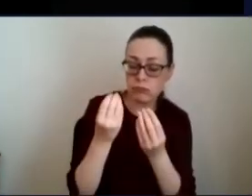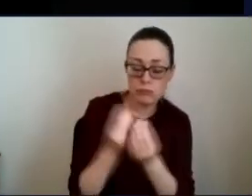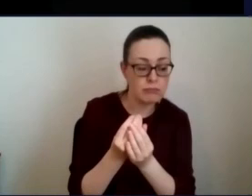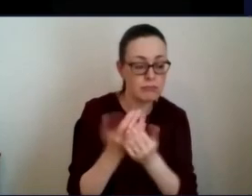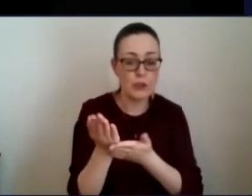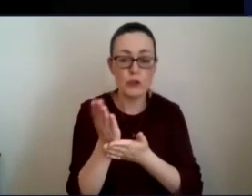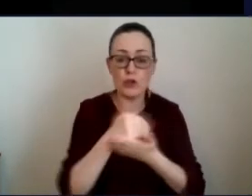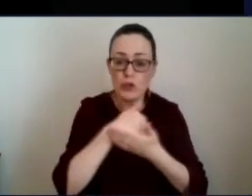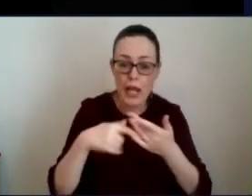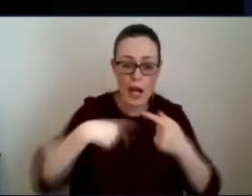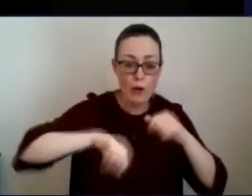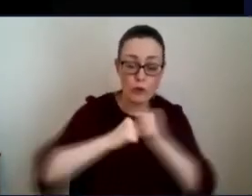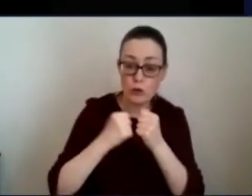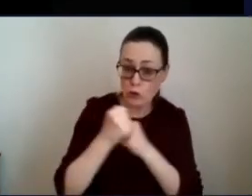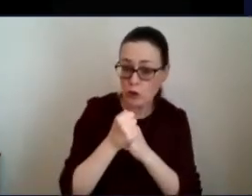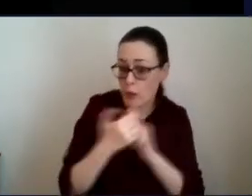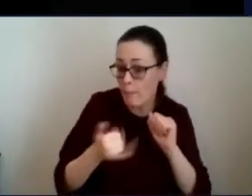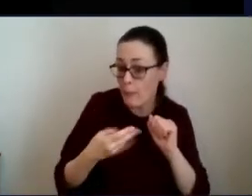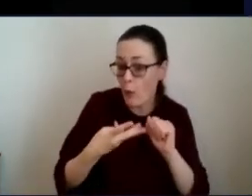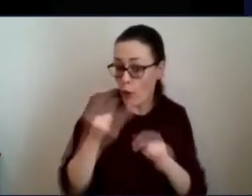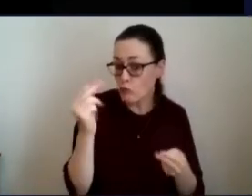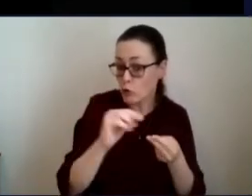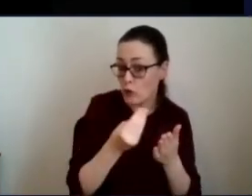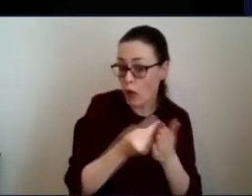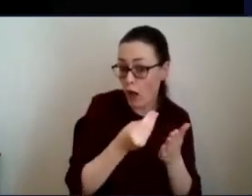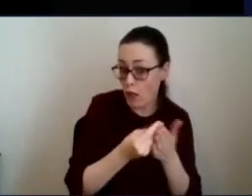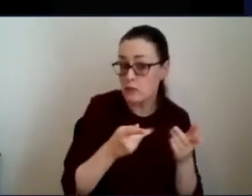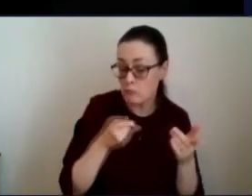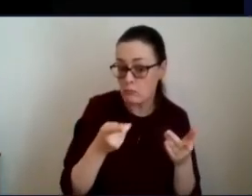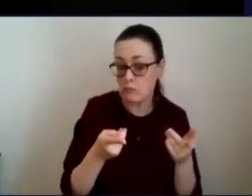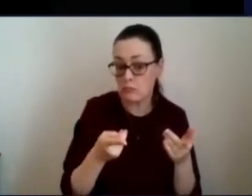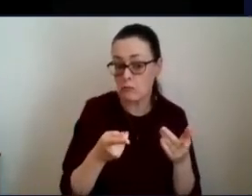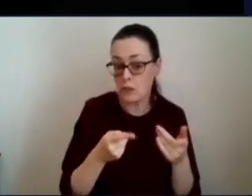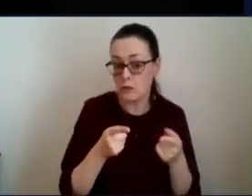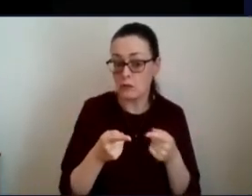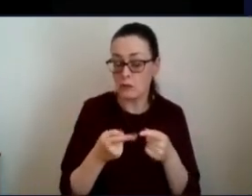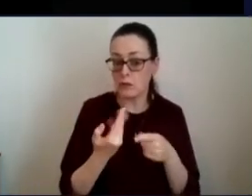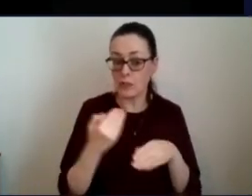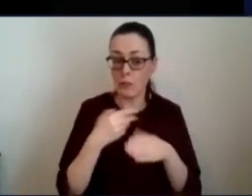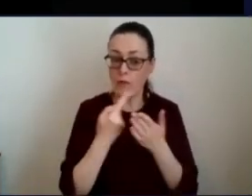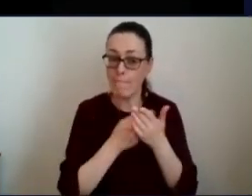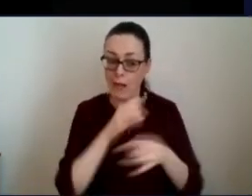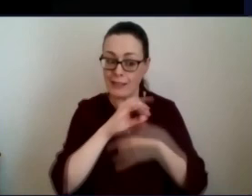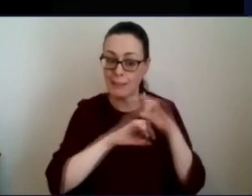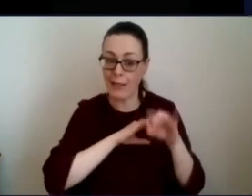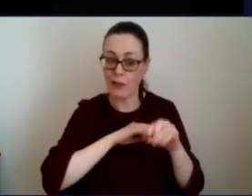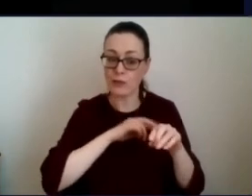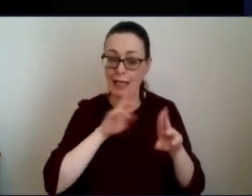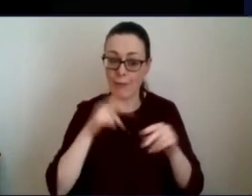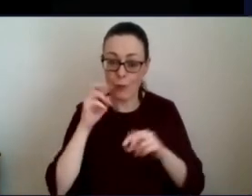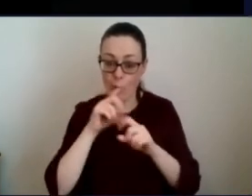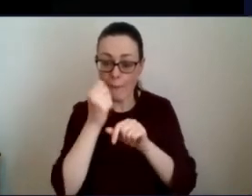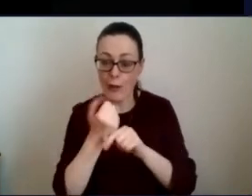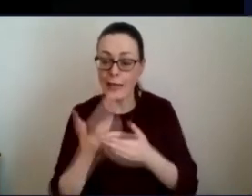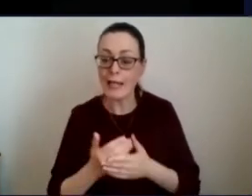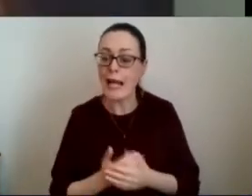structures that it will actually reduce costs and improve outcomes so there's a lot there really for policy makers uh to take away so we just literally have time